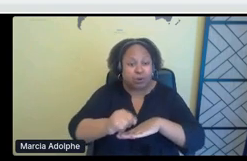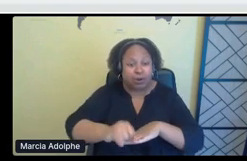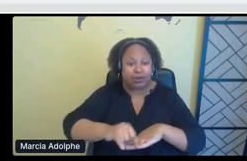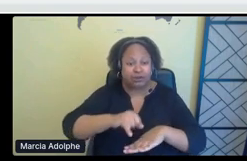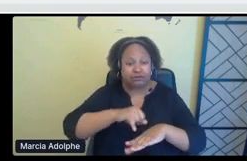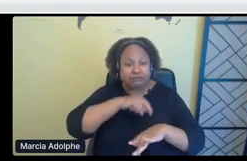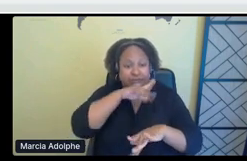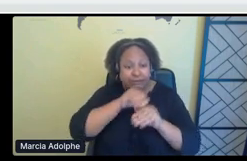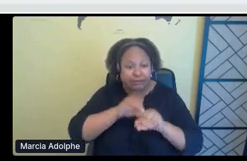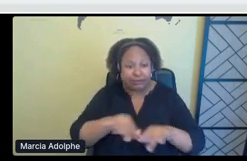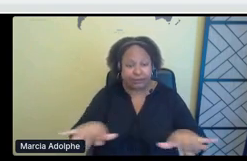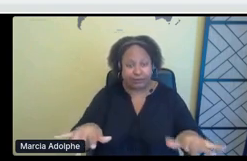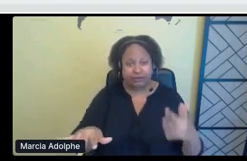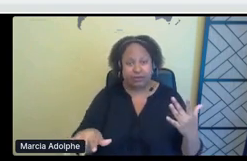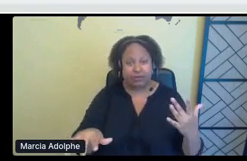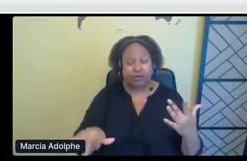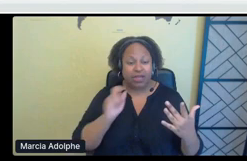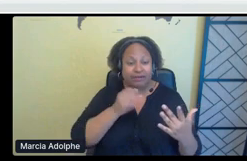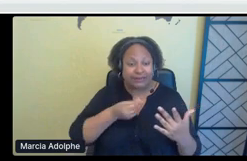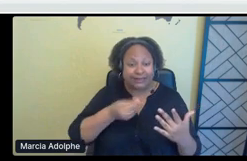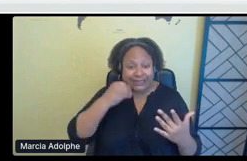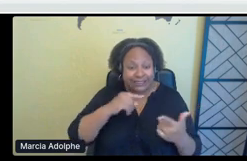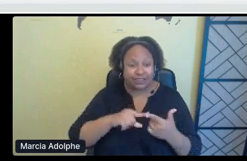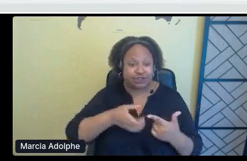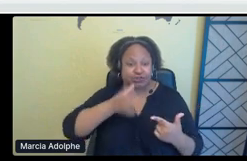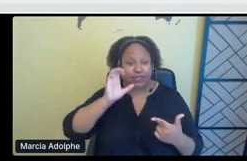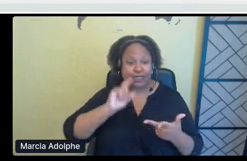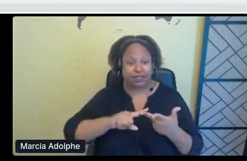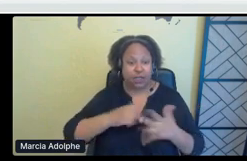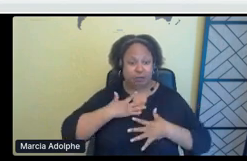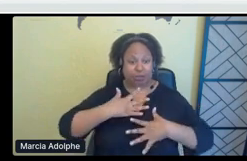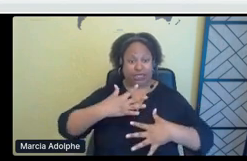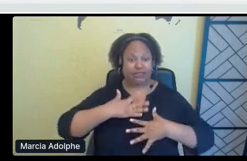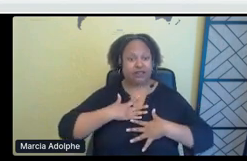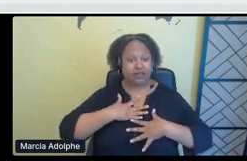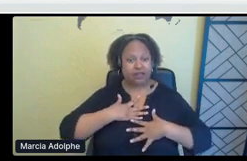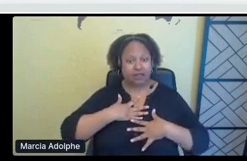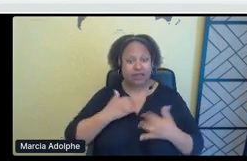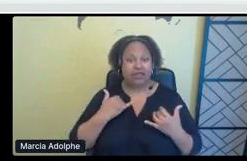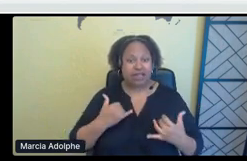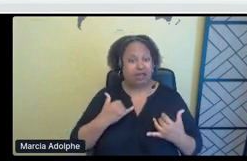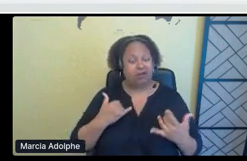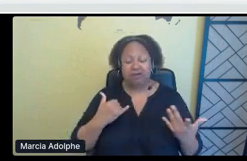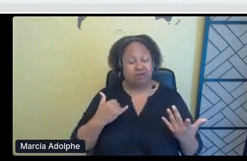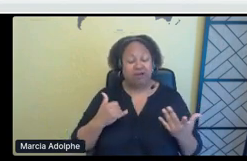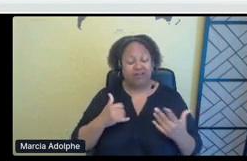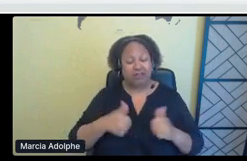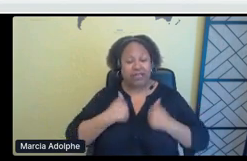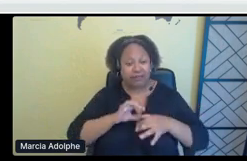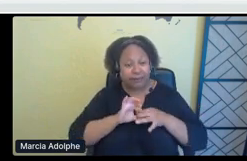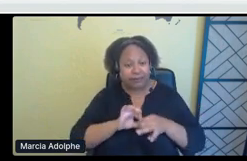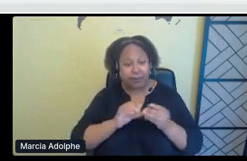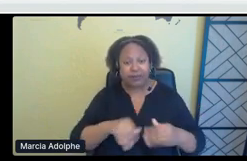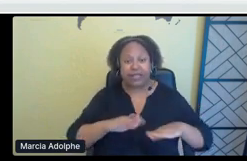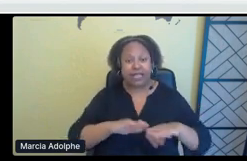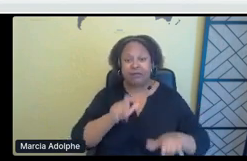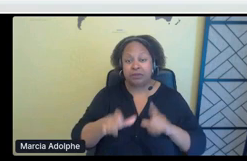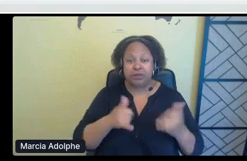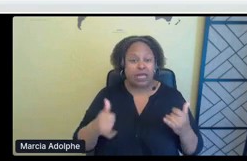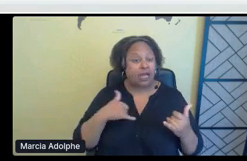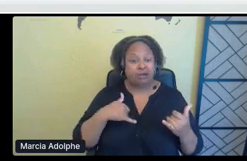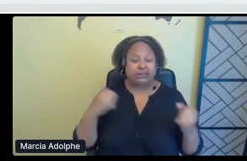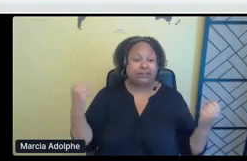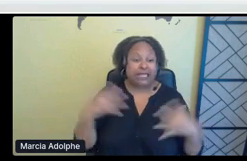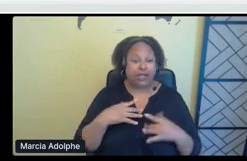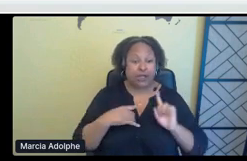indigenous peoples. We live off of the land. Um, and now people are scared to pick medicines. Um, there is impact to